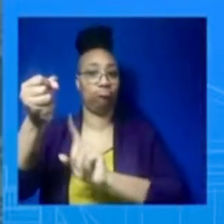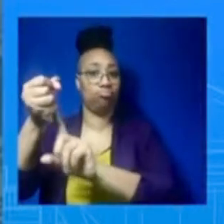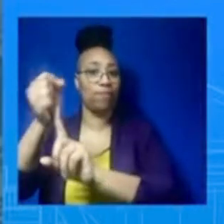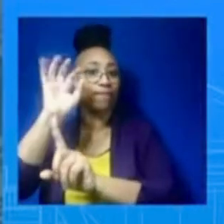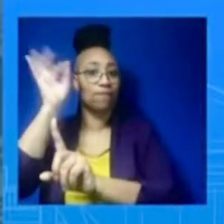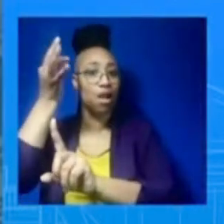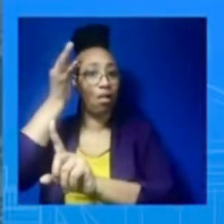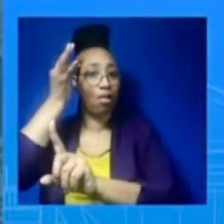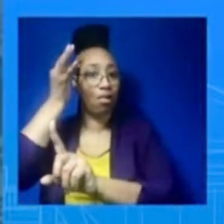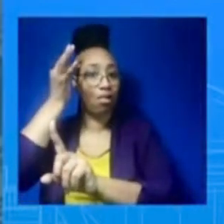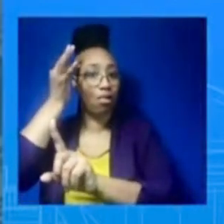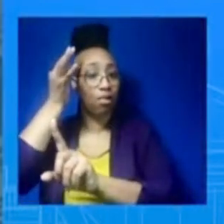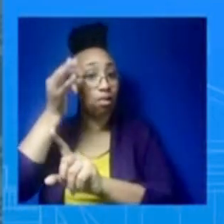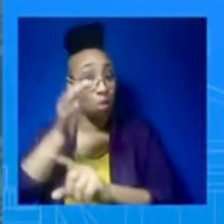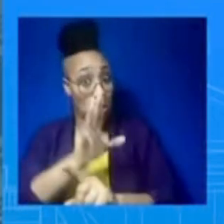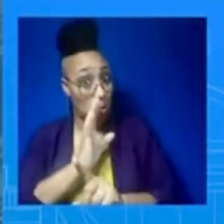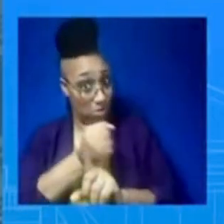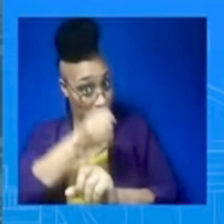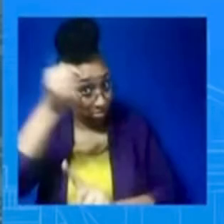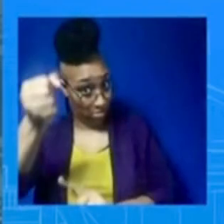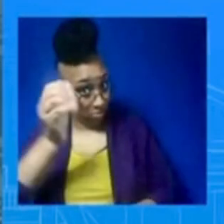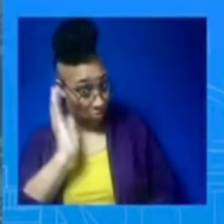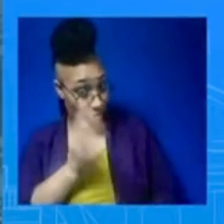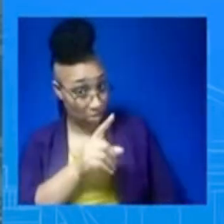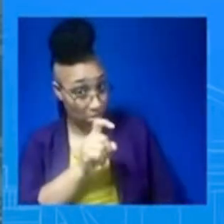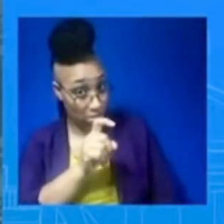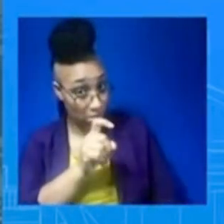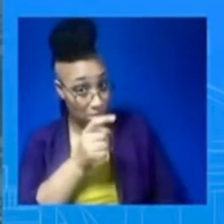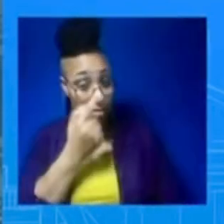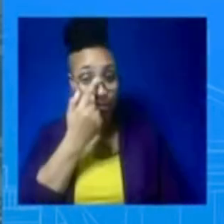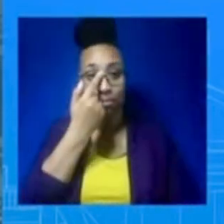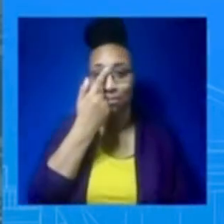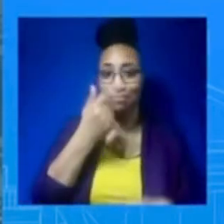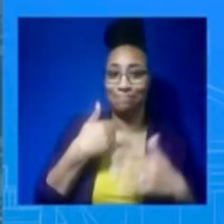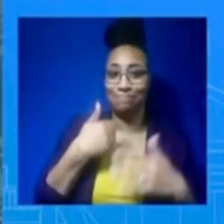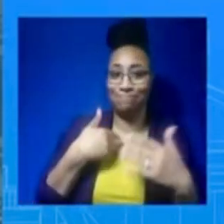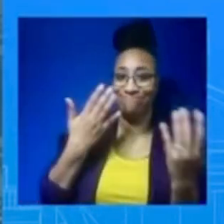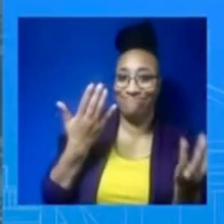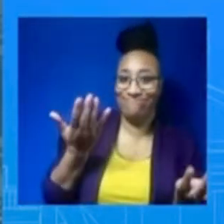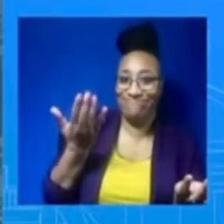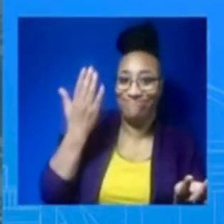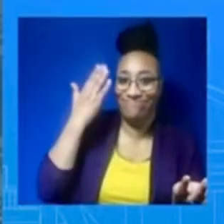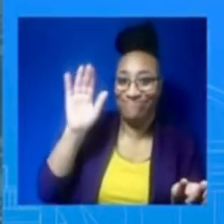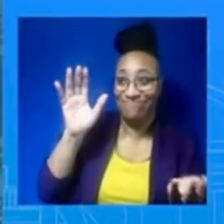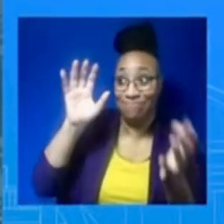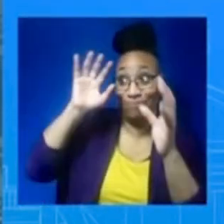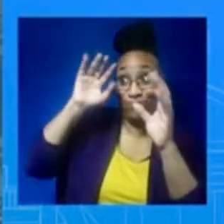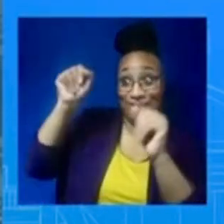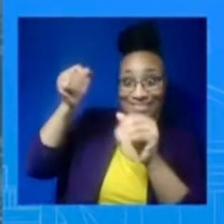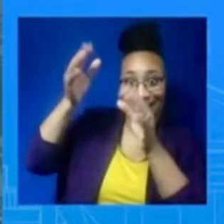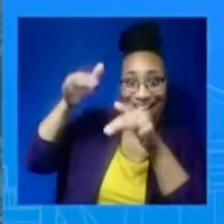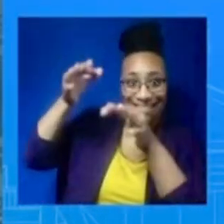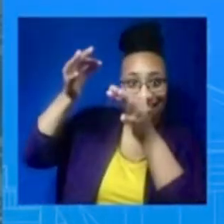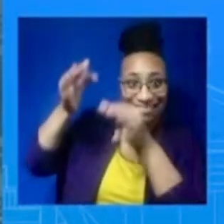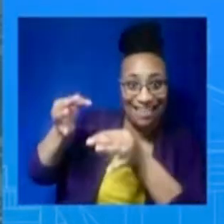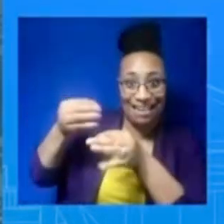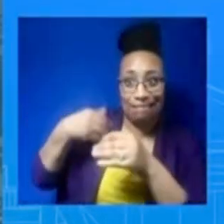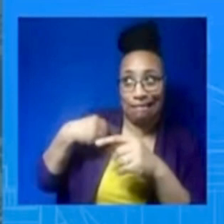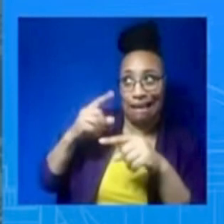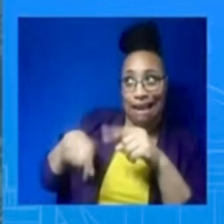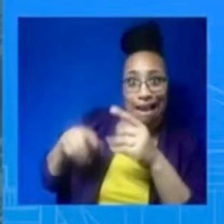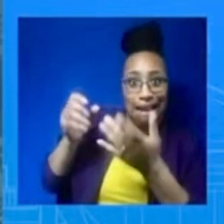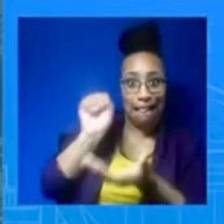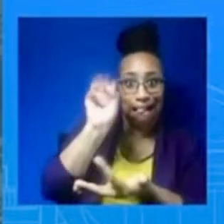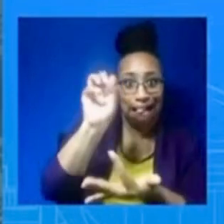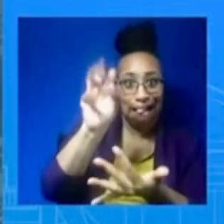Andrea, which is, I just, I'm not going to get ahead of the President on this at this moment. Clearly, it's an important vacancy that the President is going to make a priority to fill,